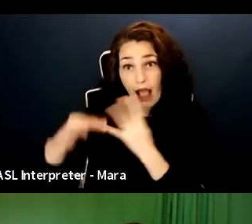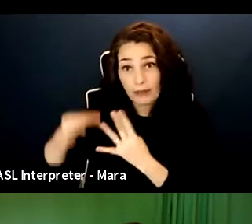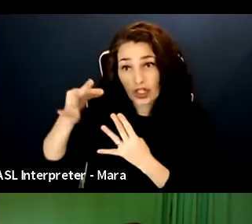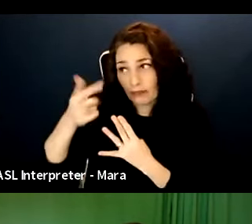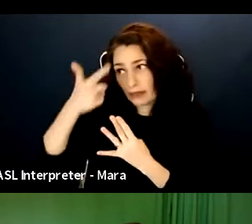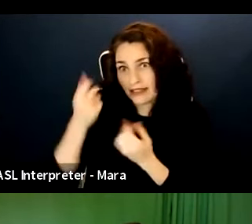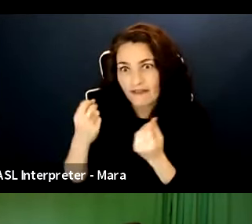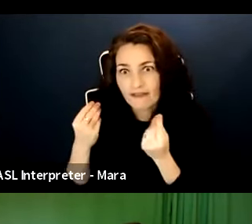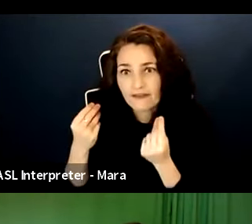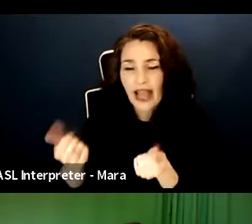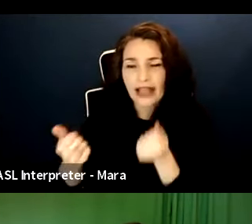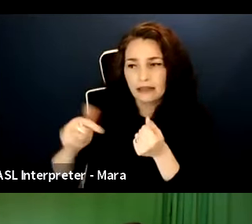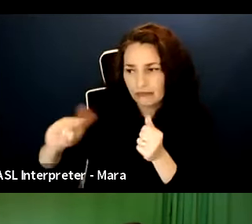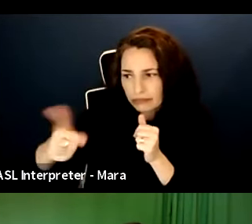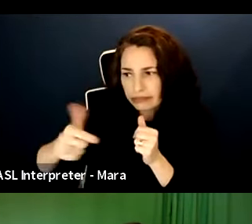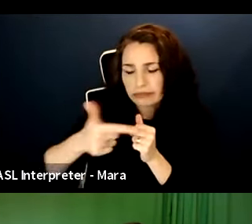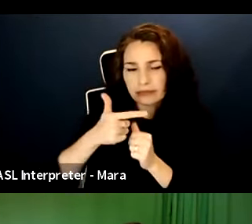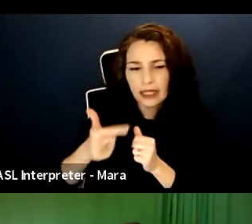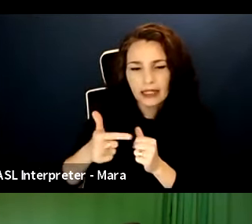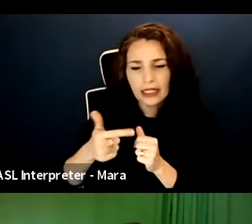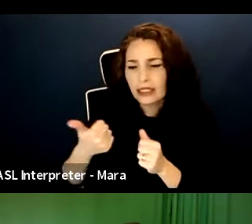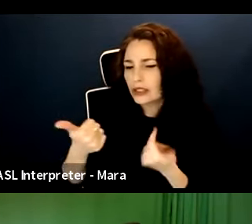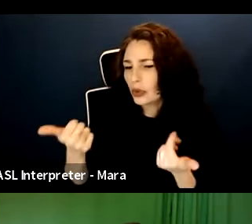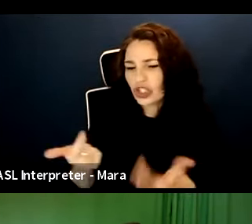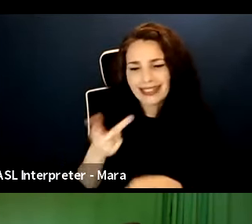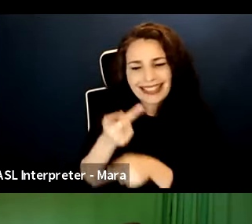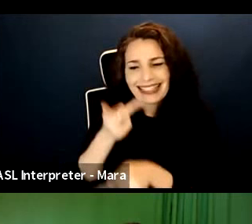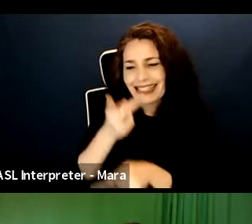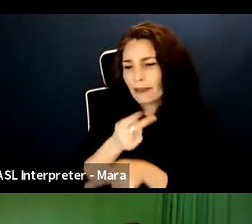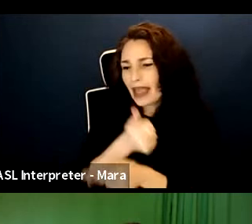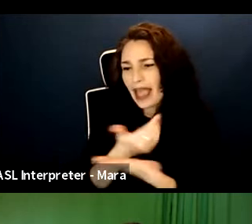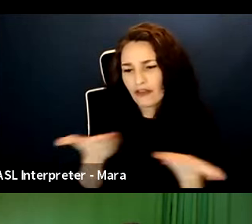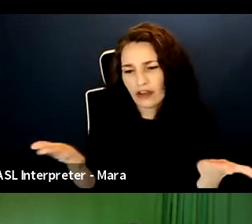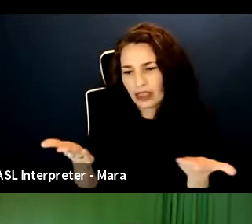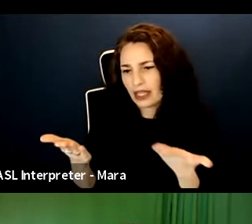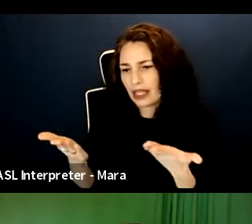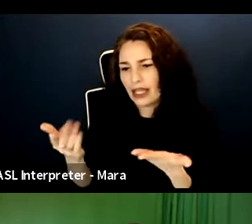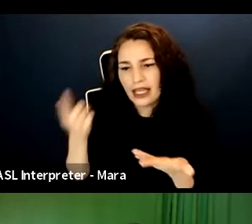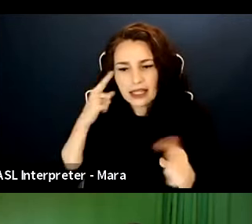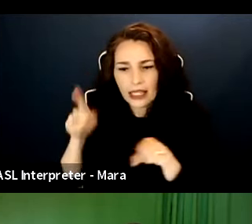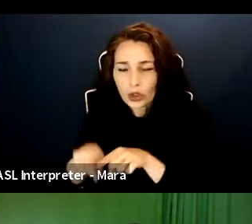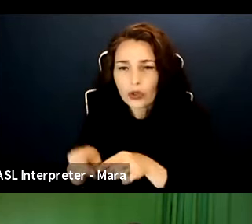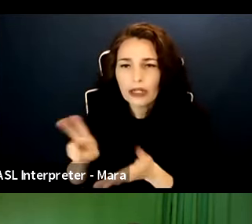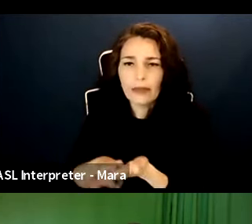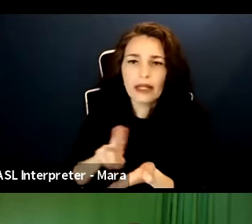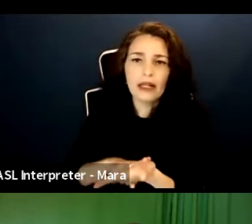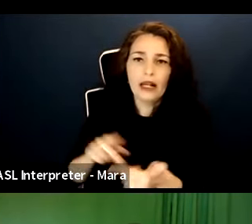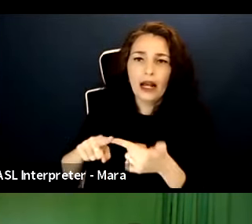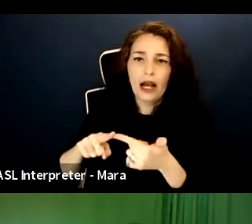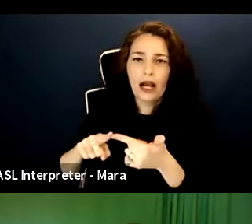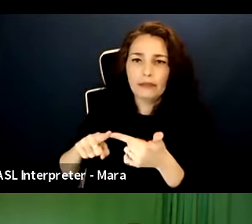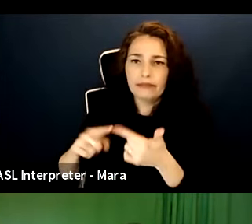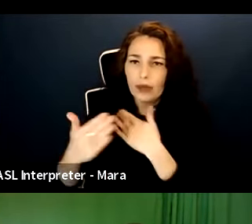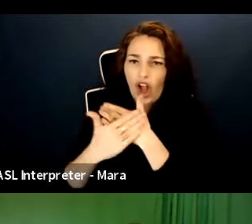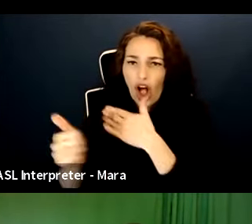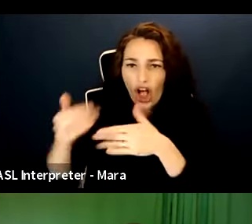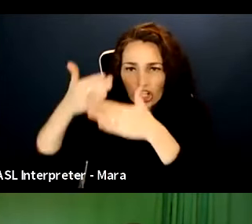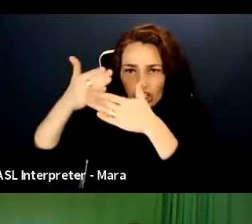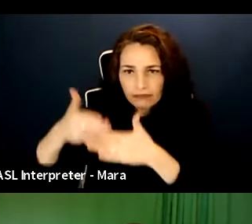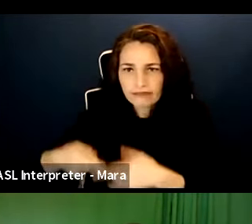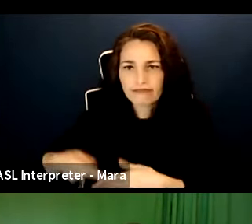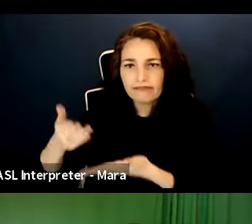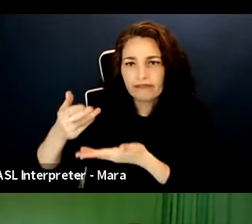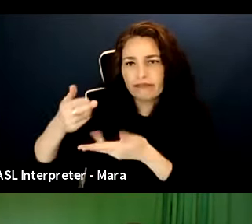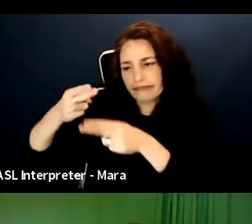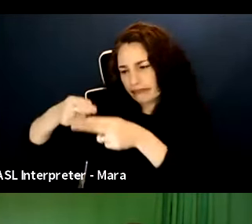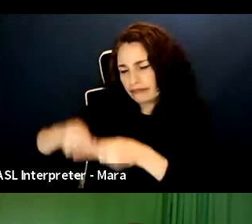everything. As a performer, if you're an actor on any of these projects, hang on to your call sheets, hang on to your contracts. Even years from now, you might need to